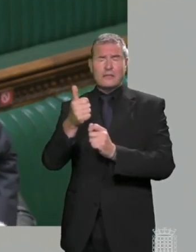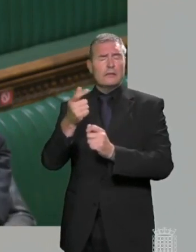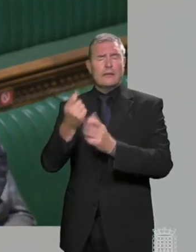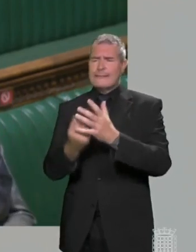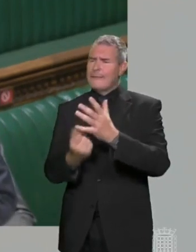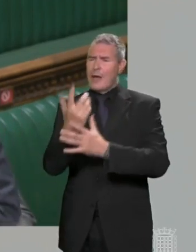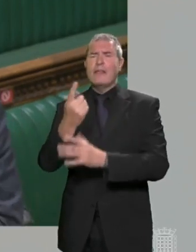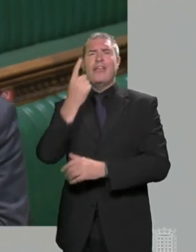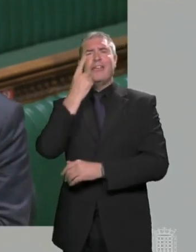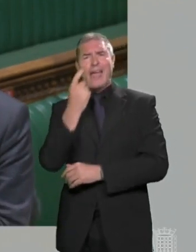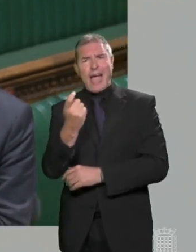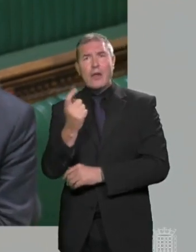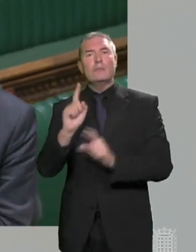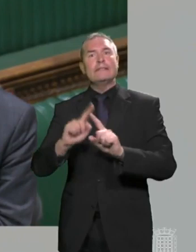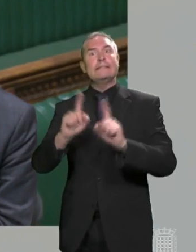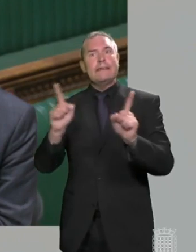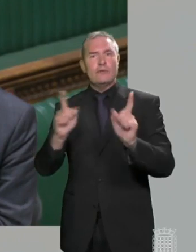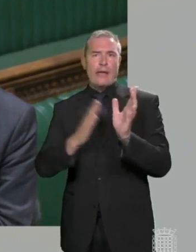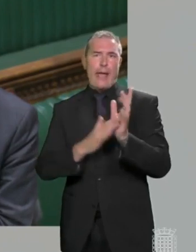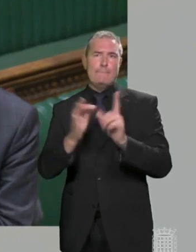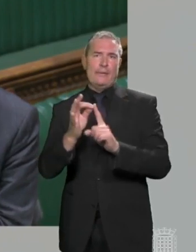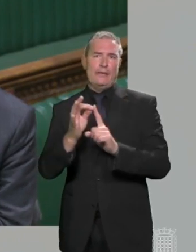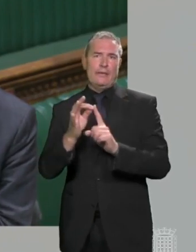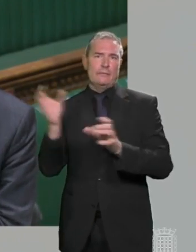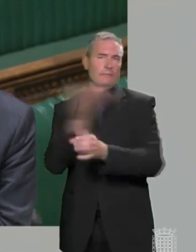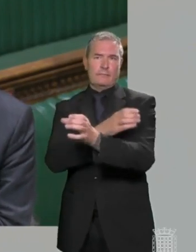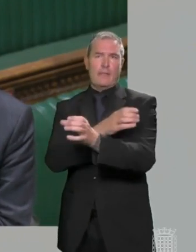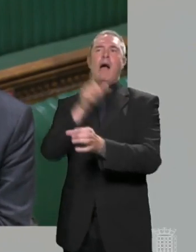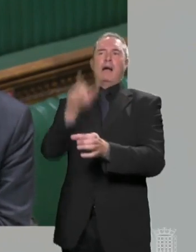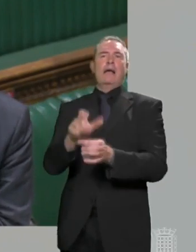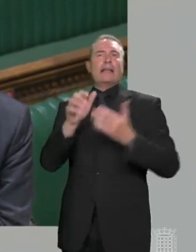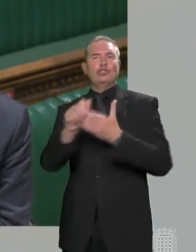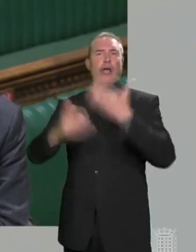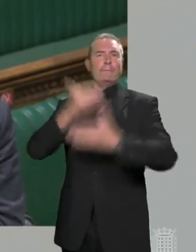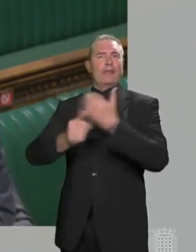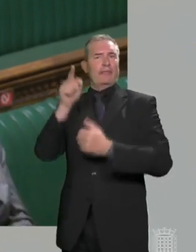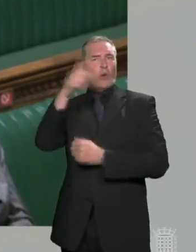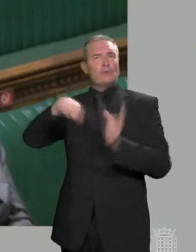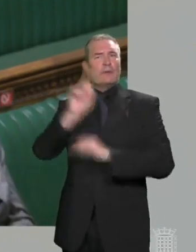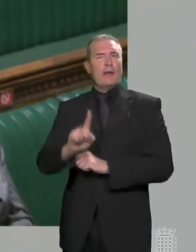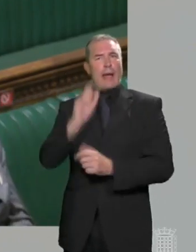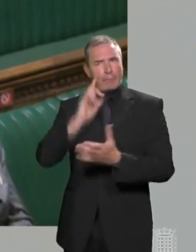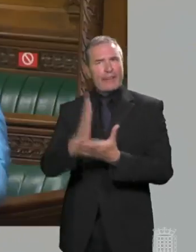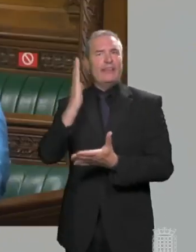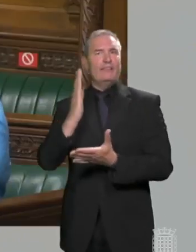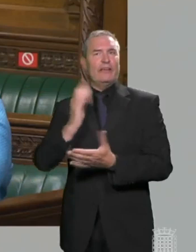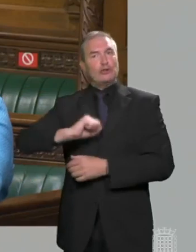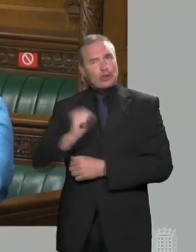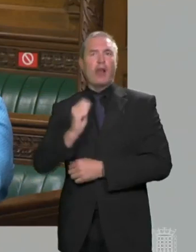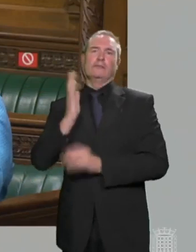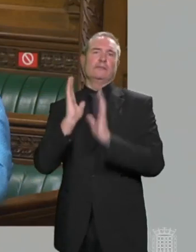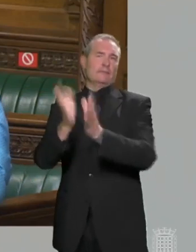what they need is a different type of MP, Mr Speaker, who can champion them, who can get behind them, who actually believes in Scotland,